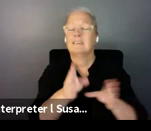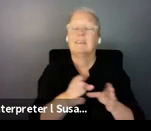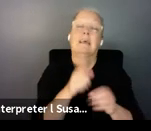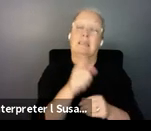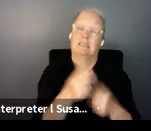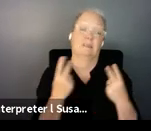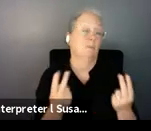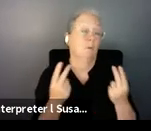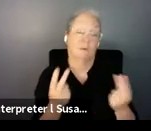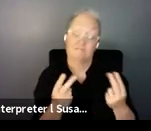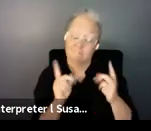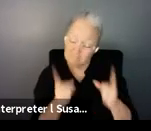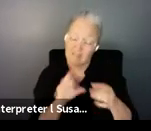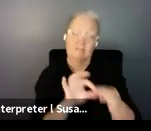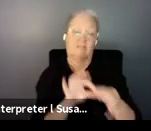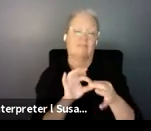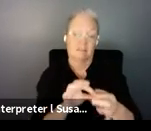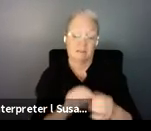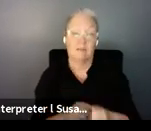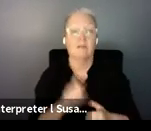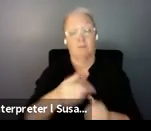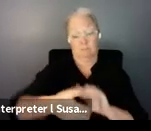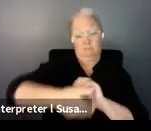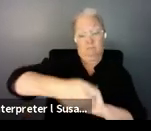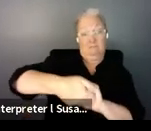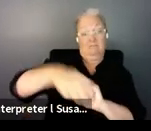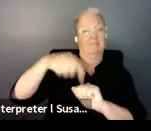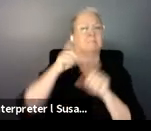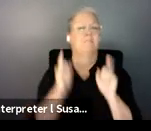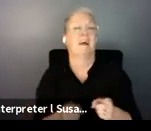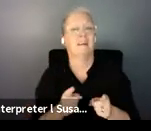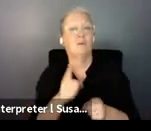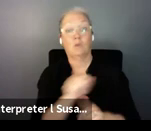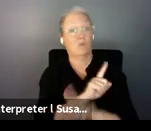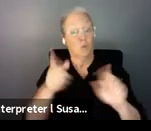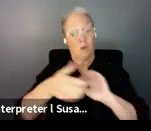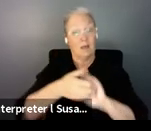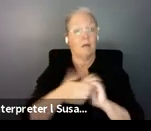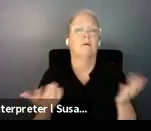And of course, partnerships. We couldn't do it without the partnerships. Next slide, please.